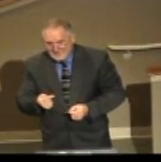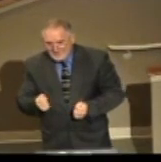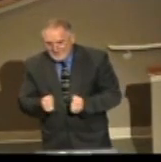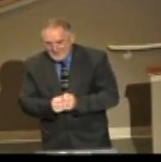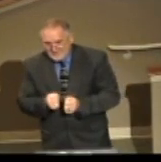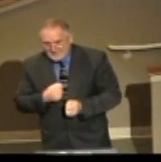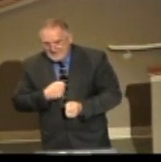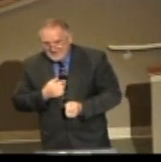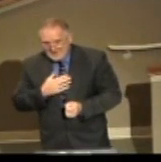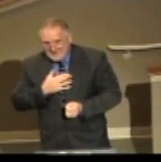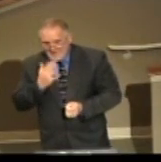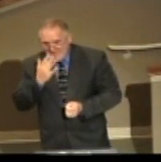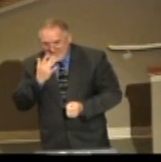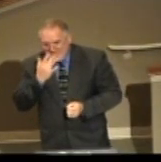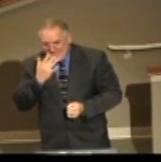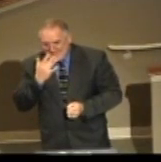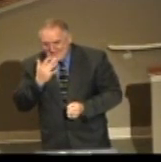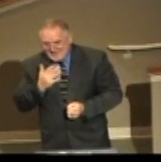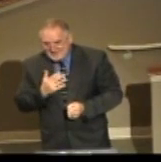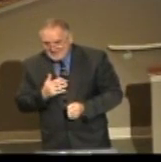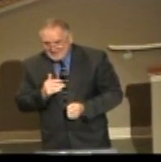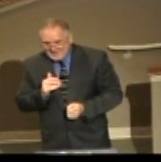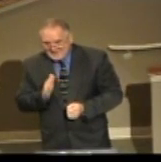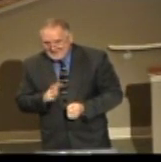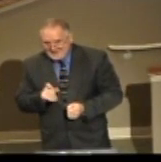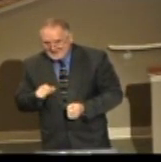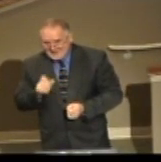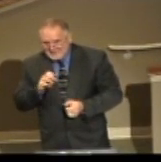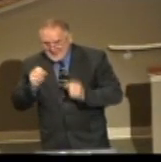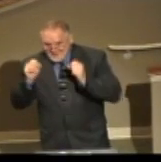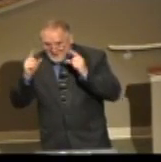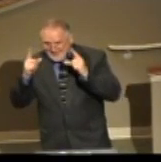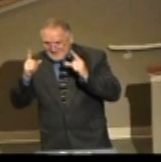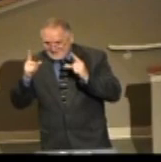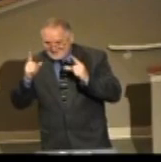that my taste buds for some of the things of God need to be woken up again